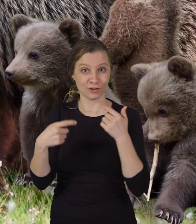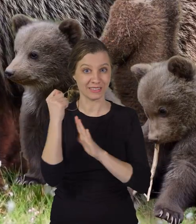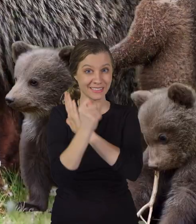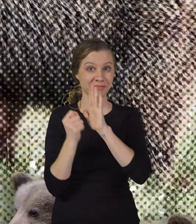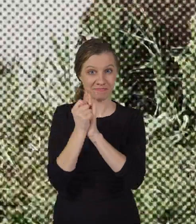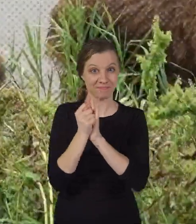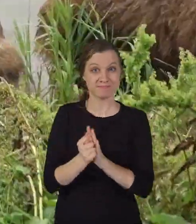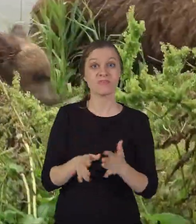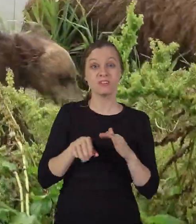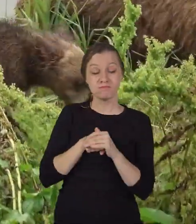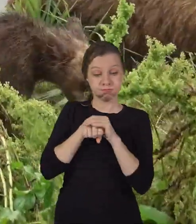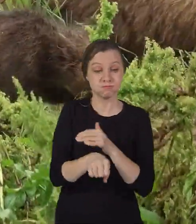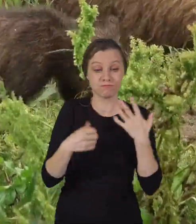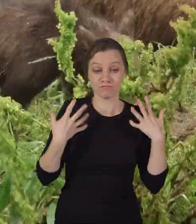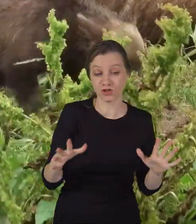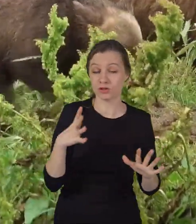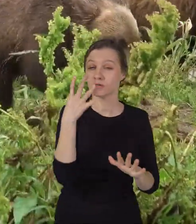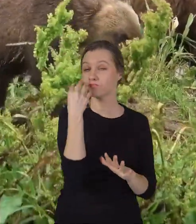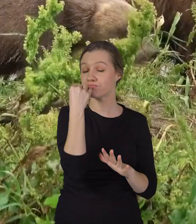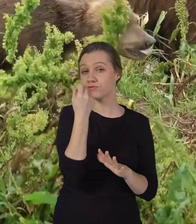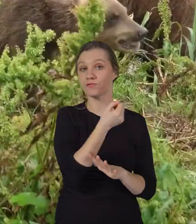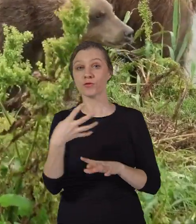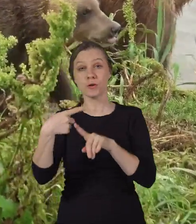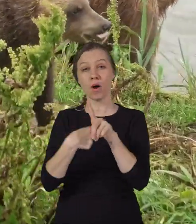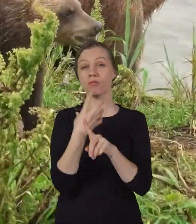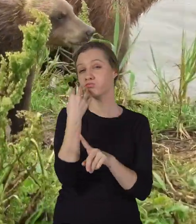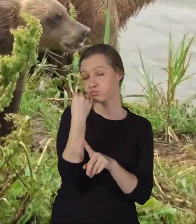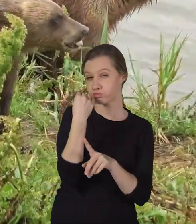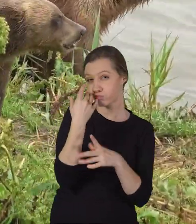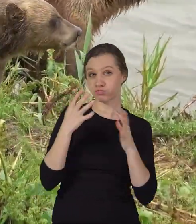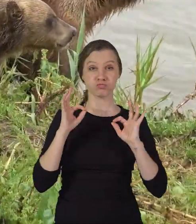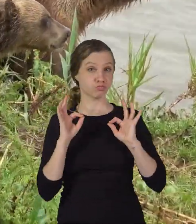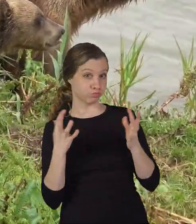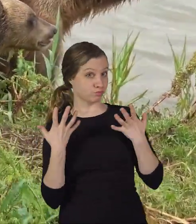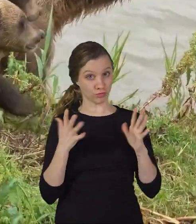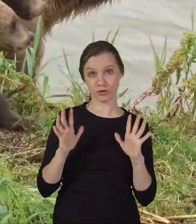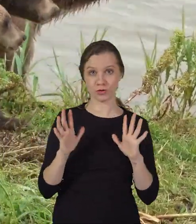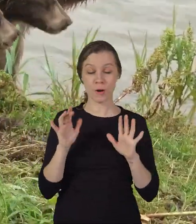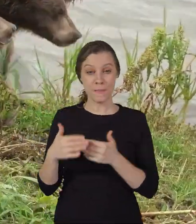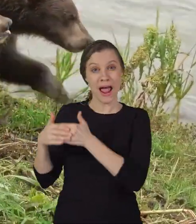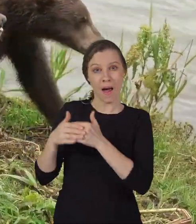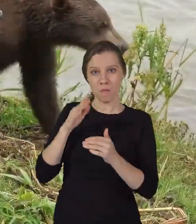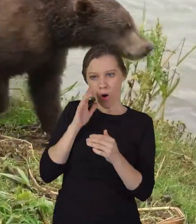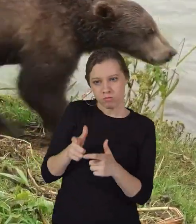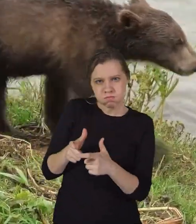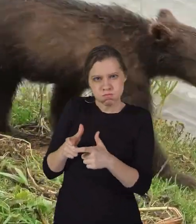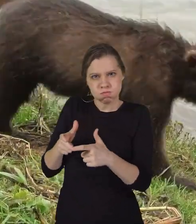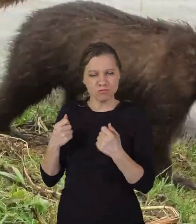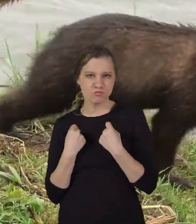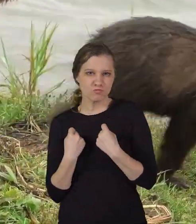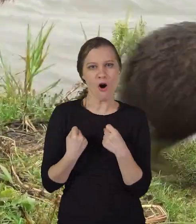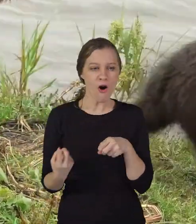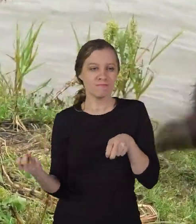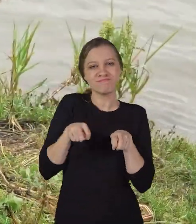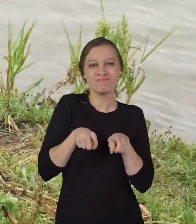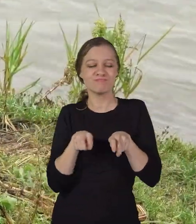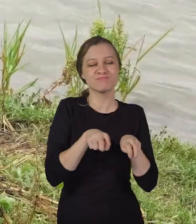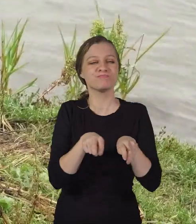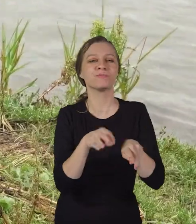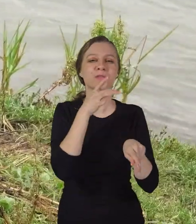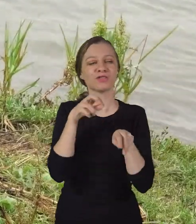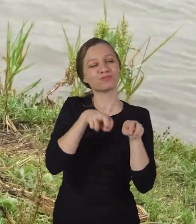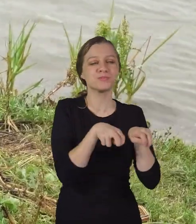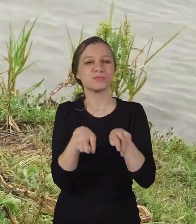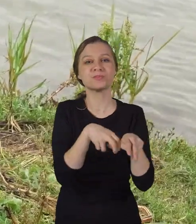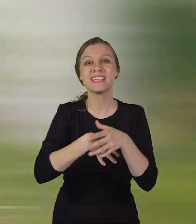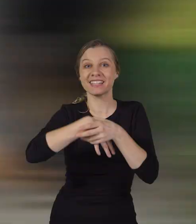time. After a few months, when hibernation is complete, they are strong enough to walk next to their mother to